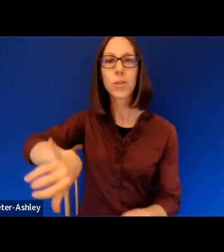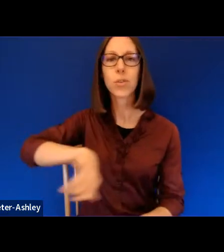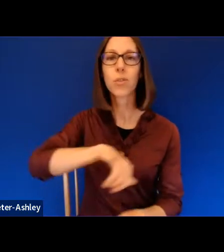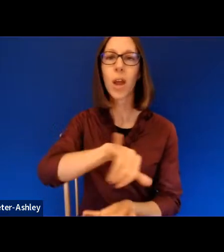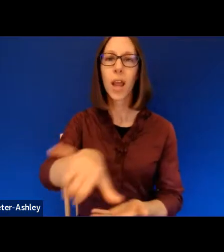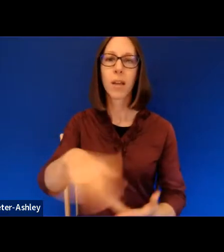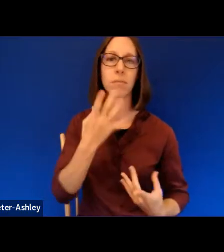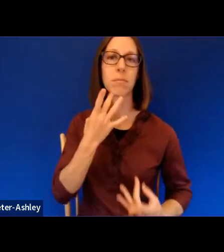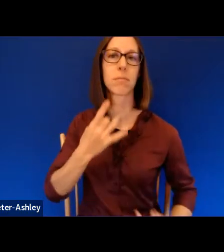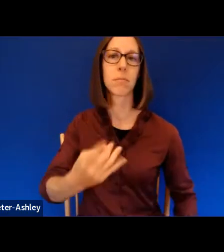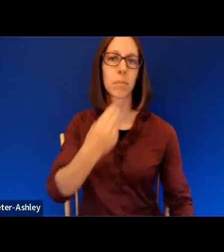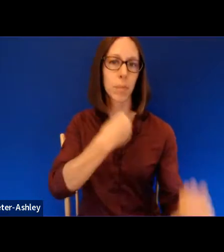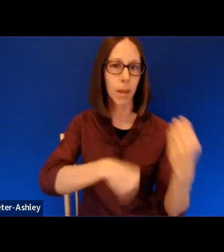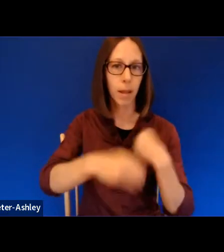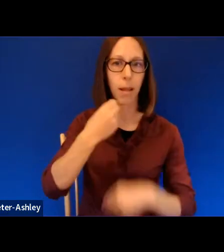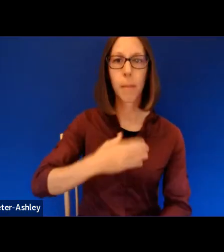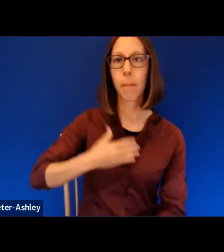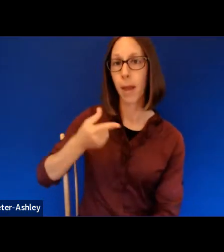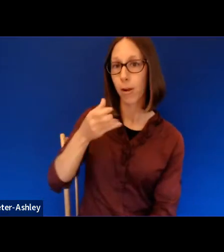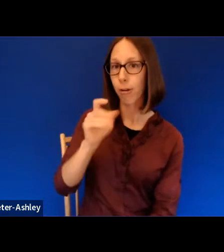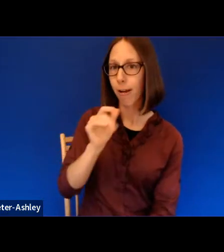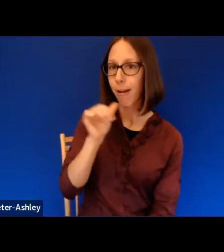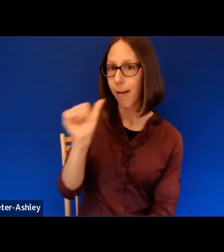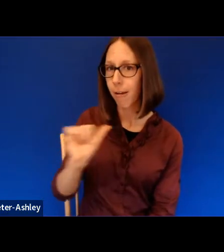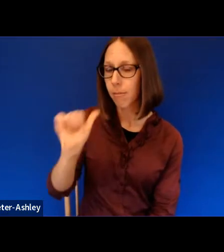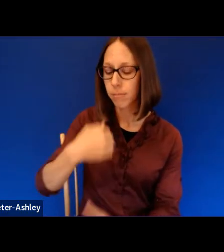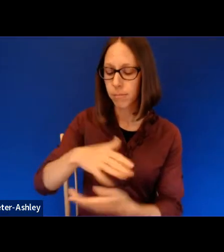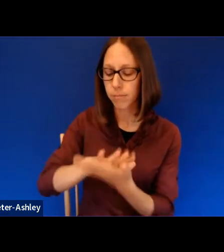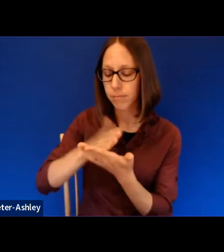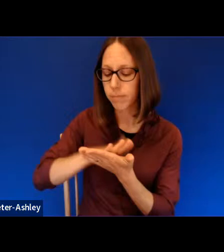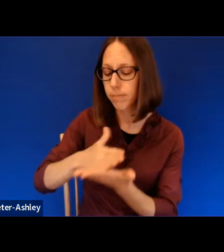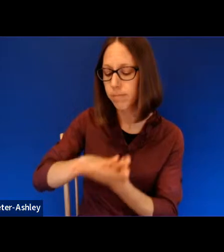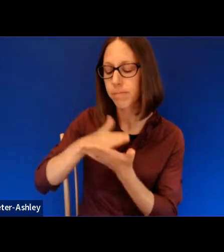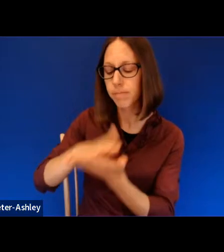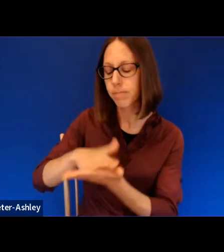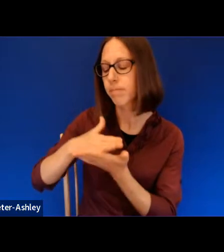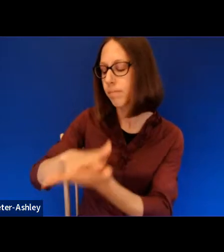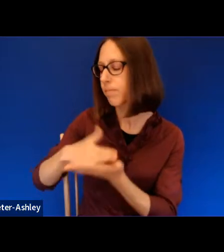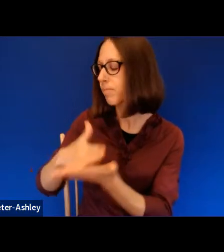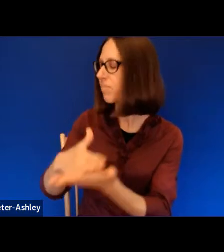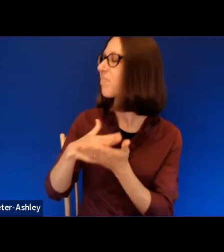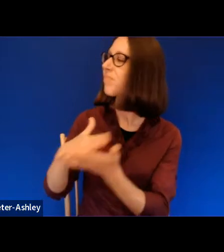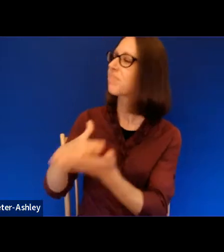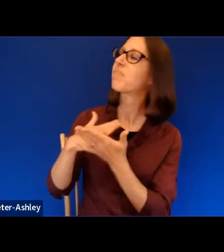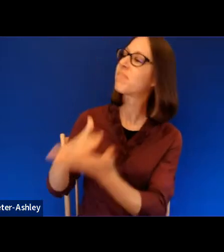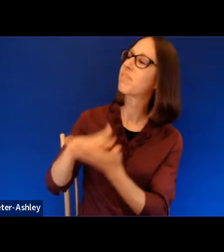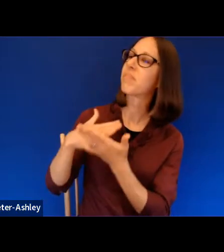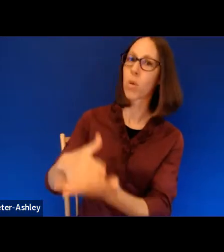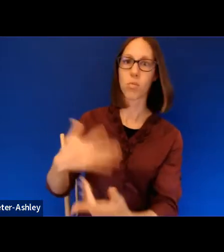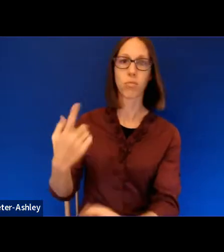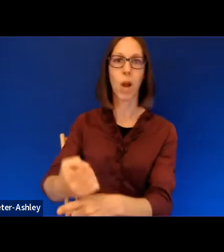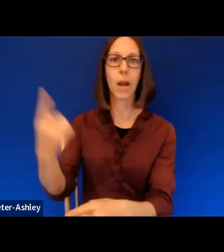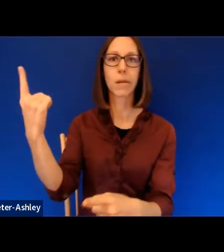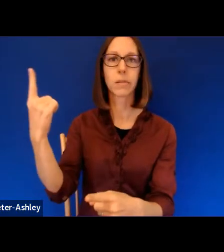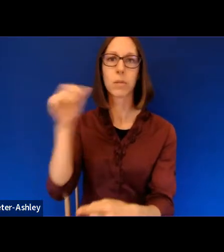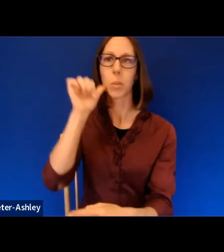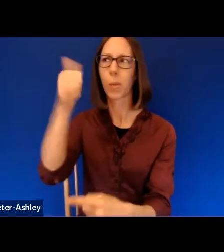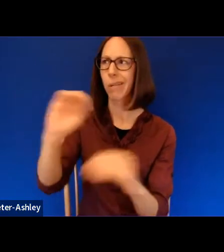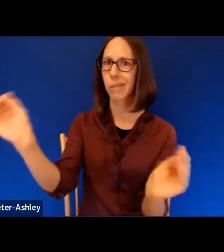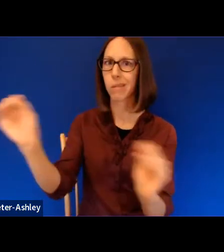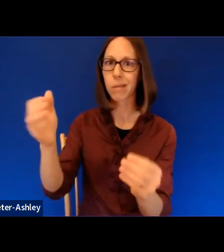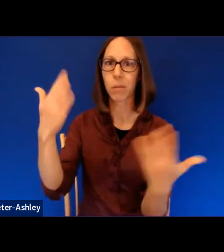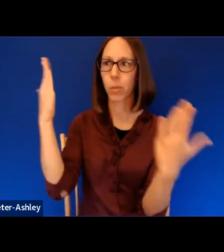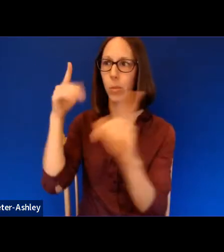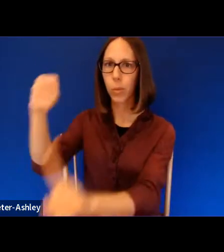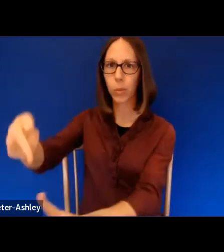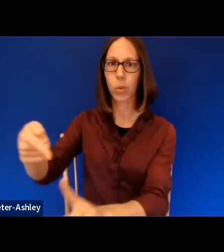late great-aunt Tudda makes it. Aunts cook like there's no tomorrow, and they're right. Too hot is how my aunt